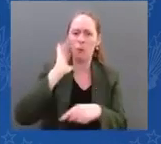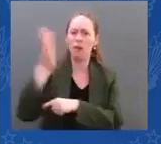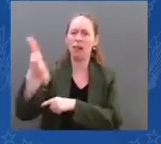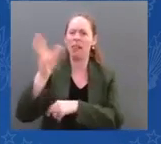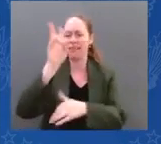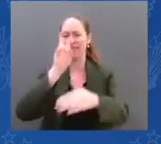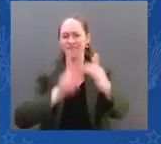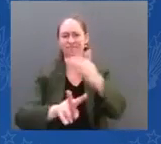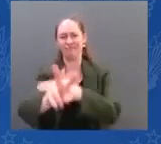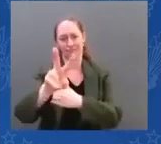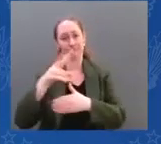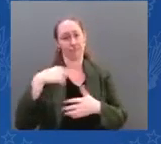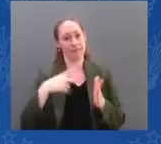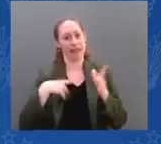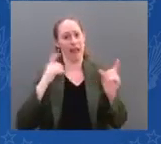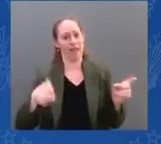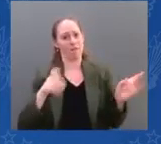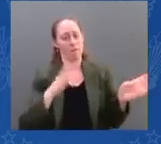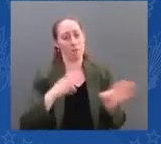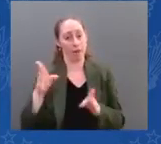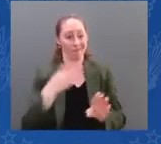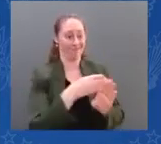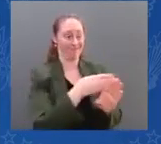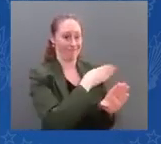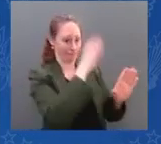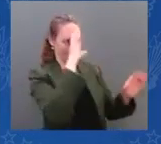something we've been doing for fairly well that's why we need the money thank you